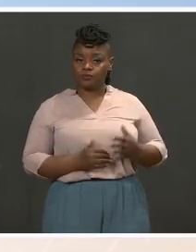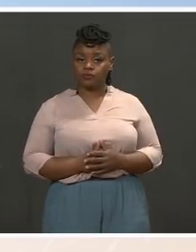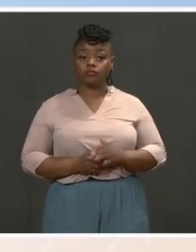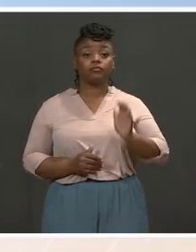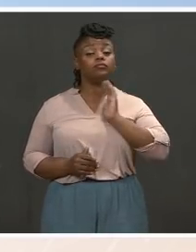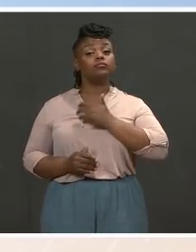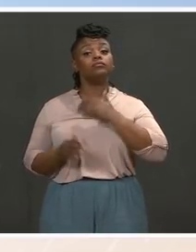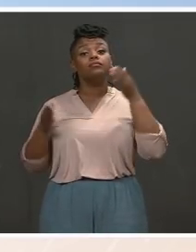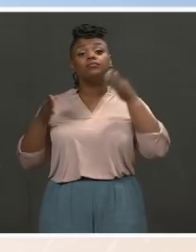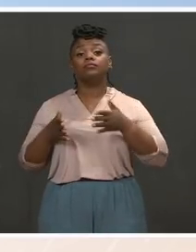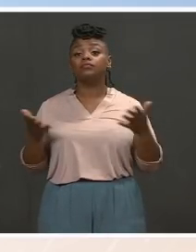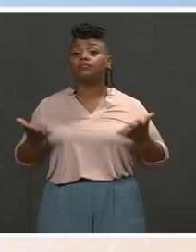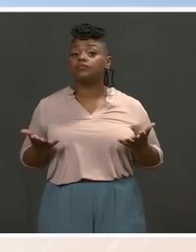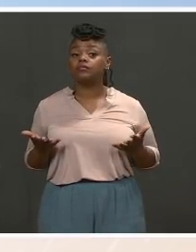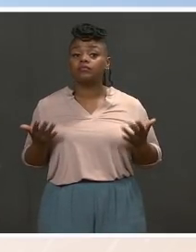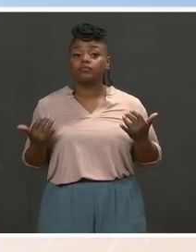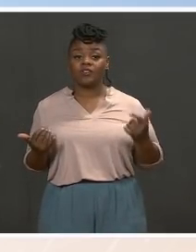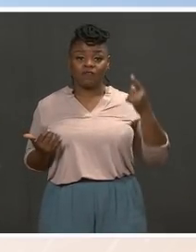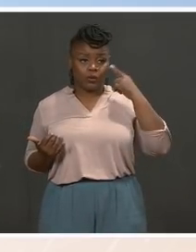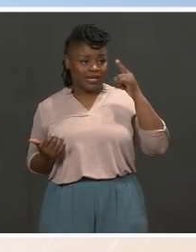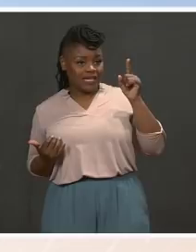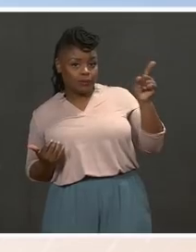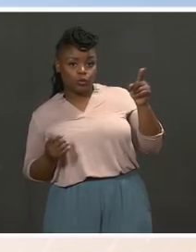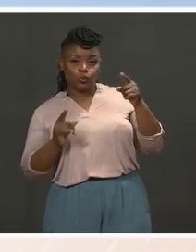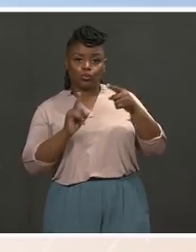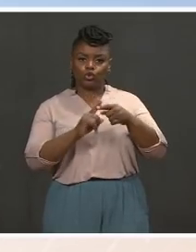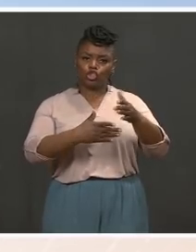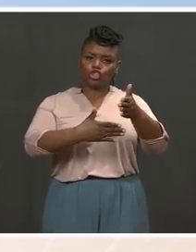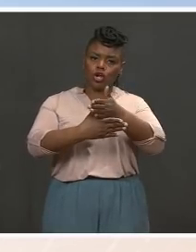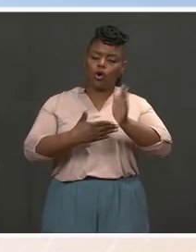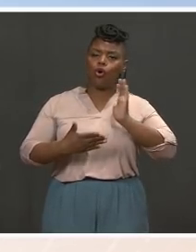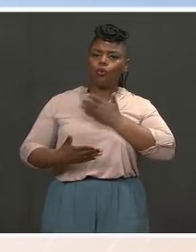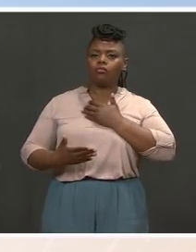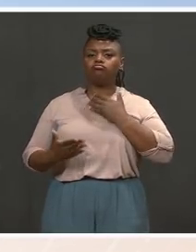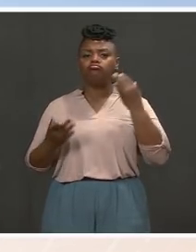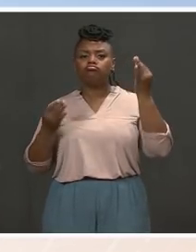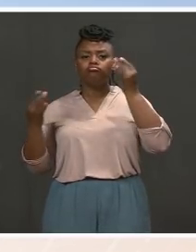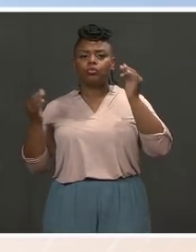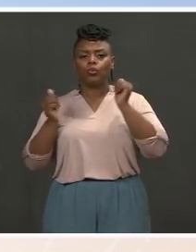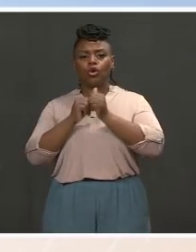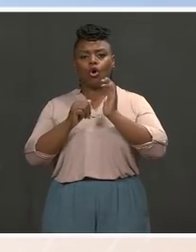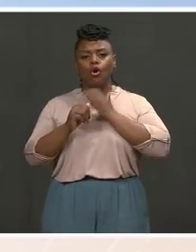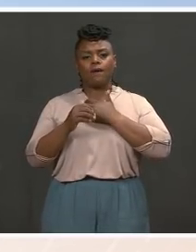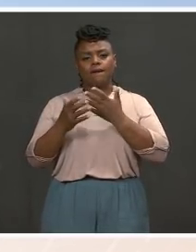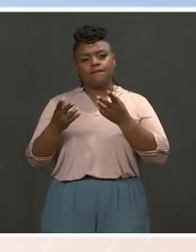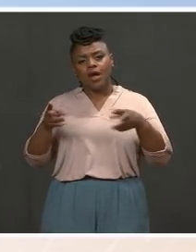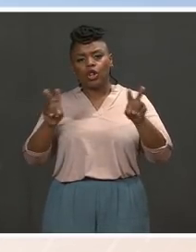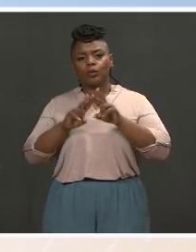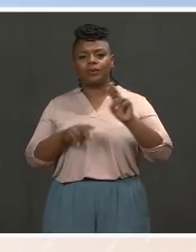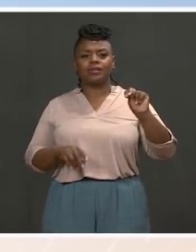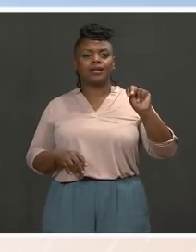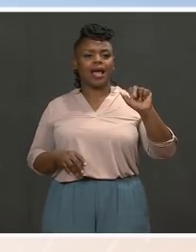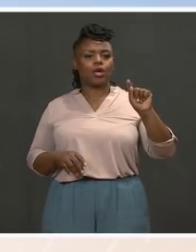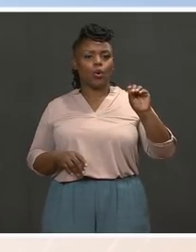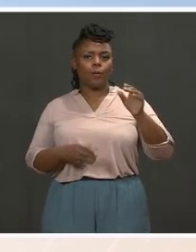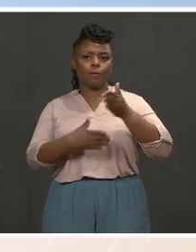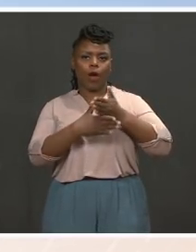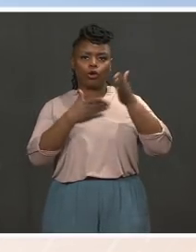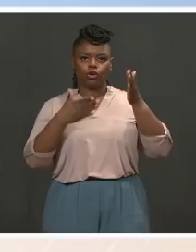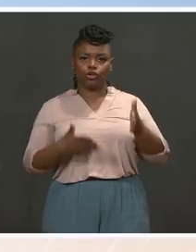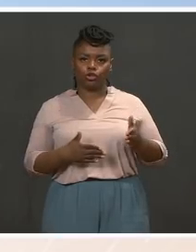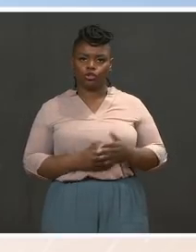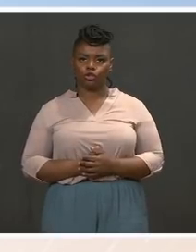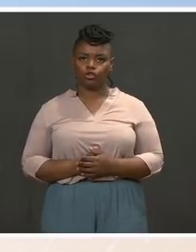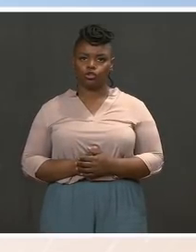for him to share some of our thinking with our vital NATO partners, consult with them, hear from them on where they